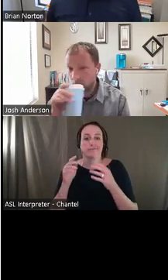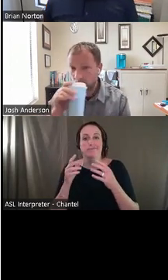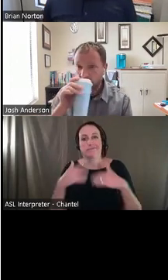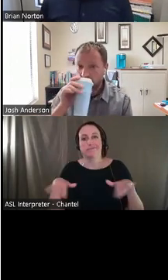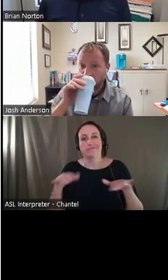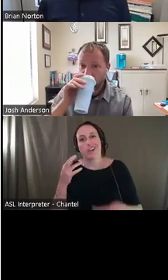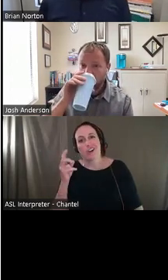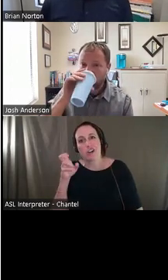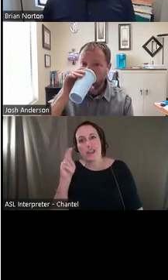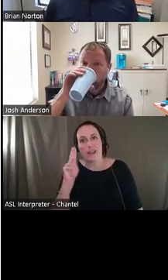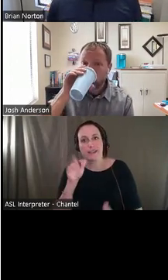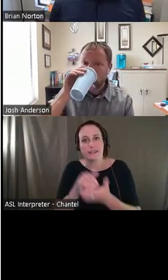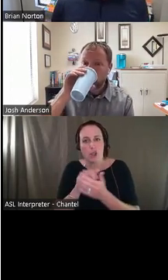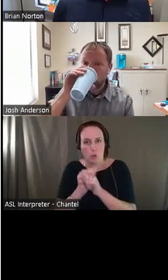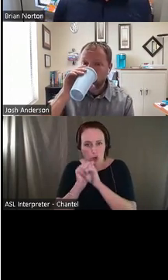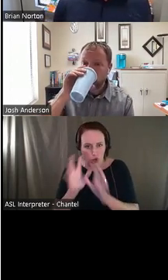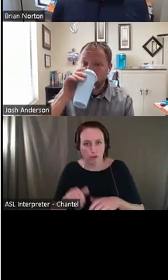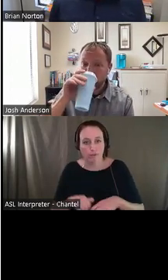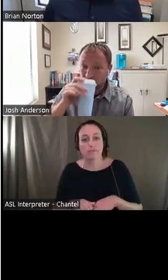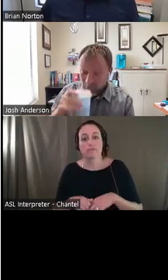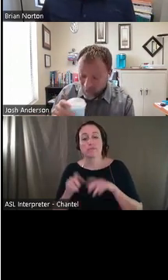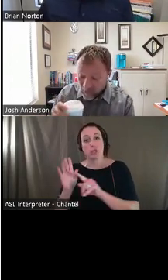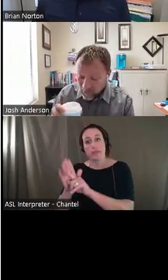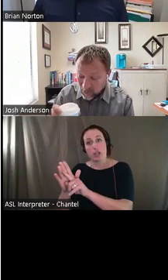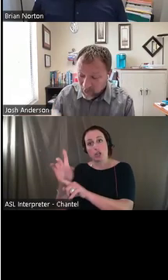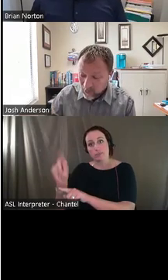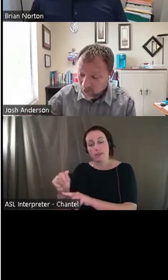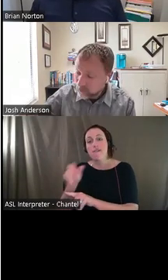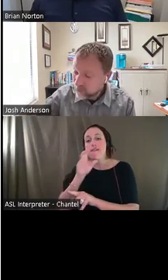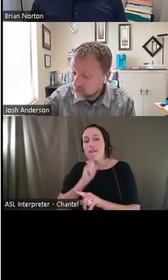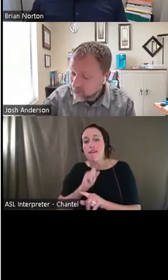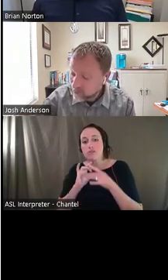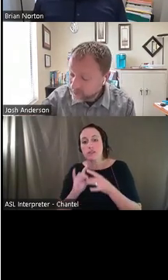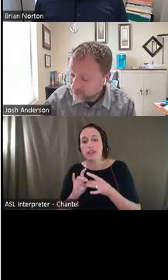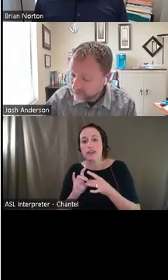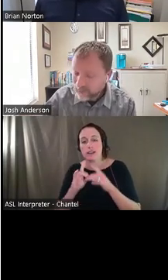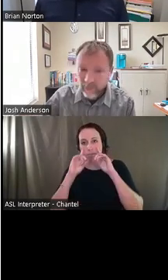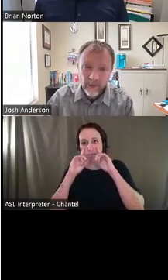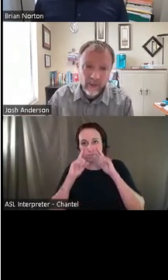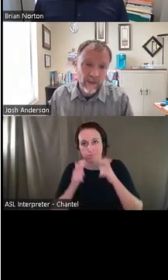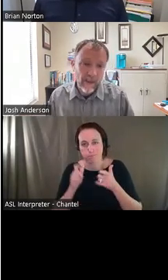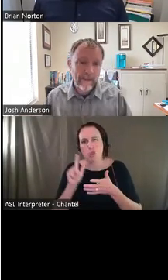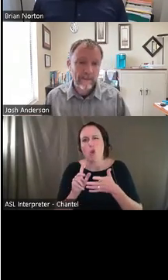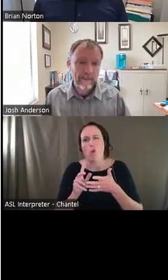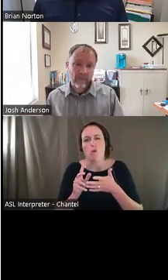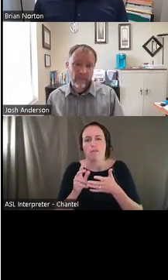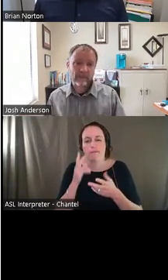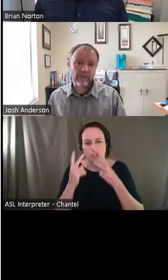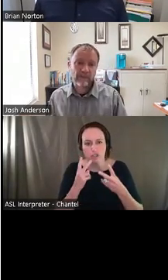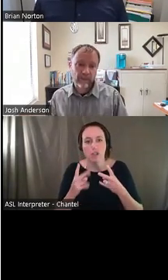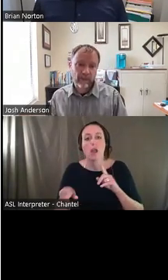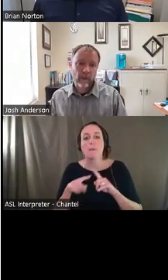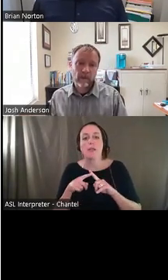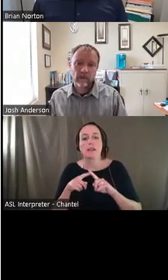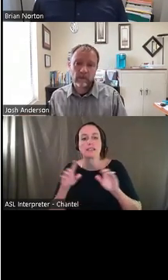Um, and the particular person's disability, um, is they have age-related low vision. Um, and they also have a lifting restriction.